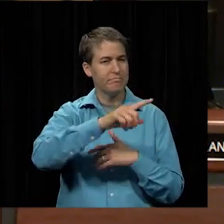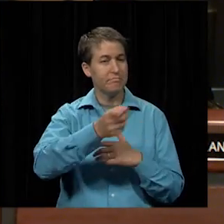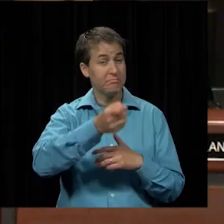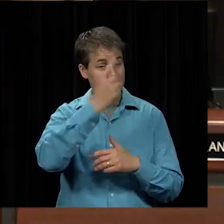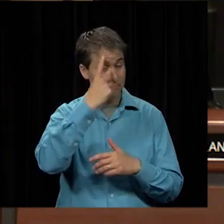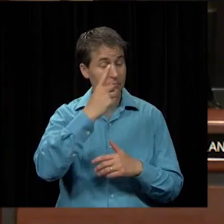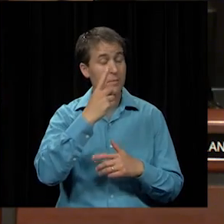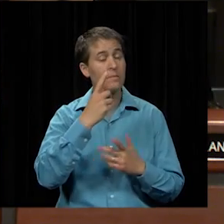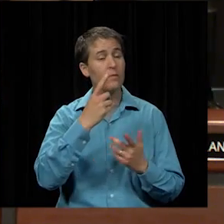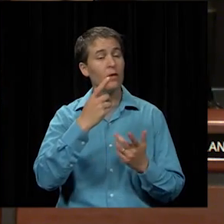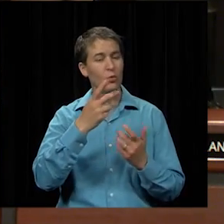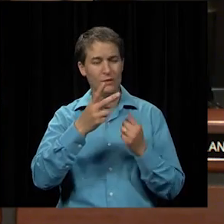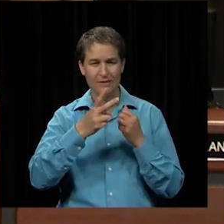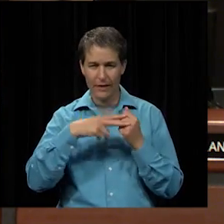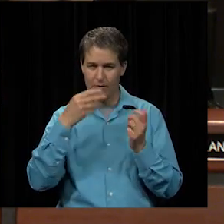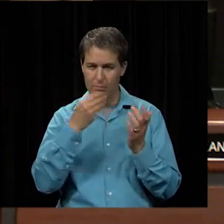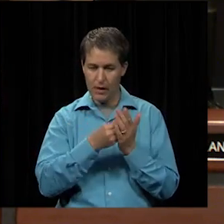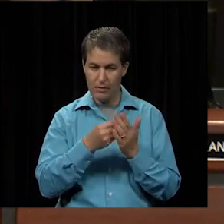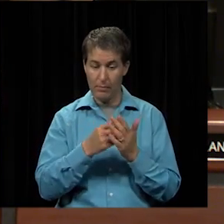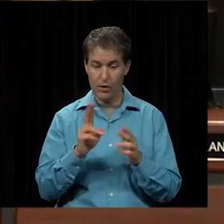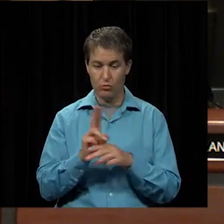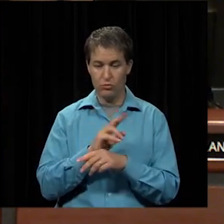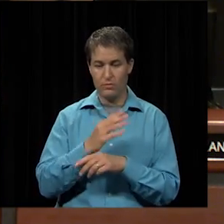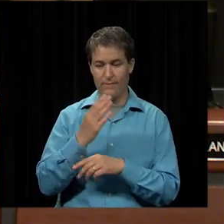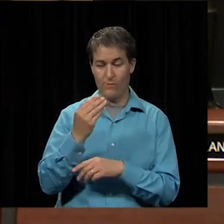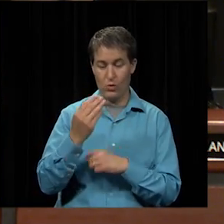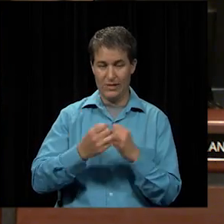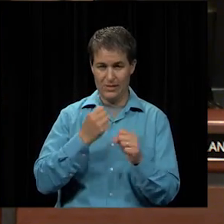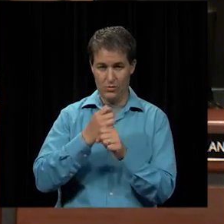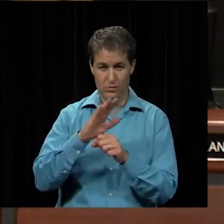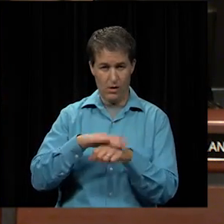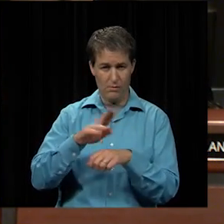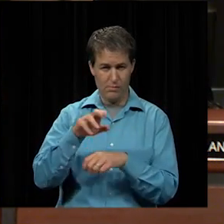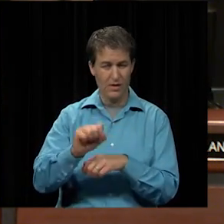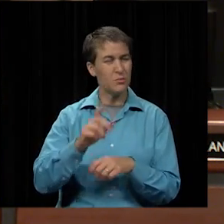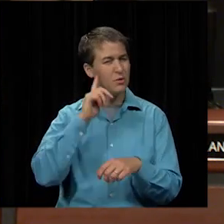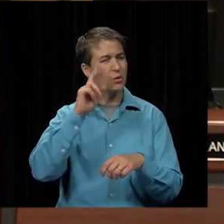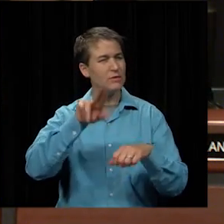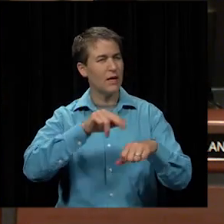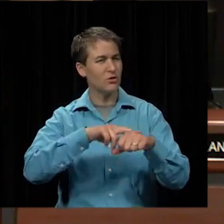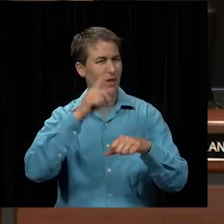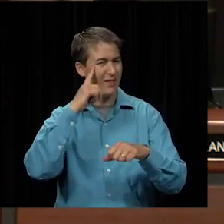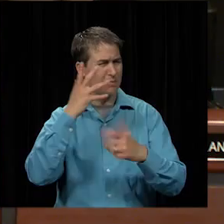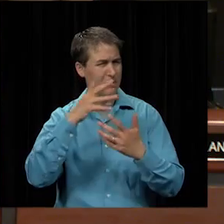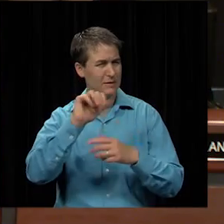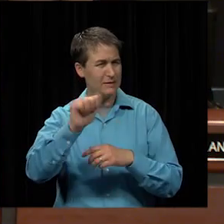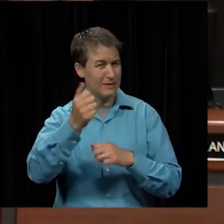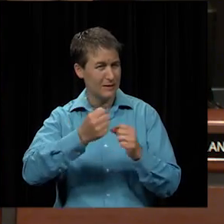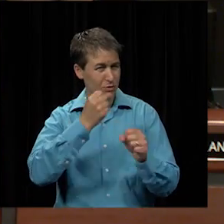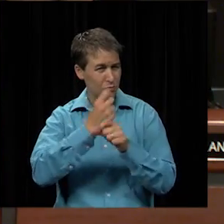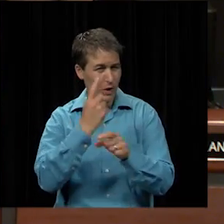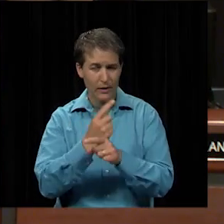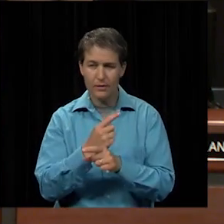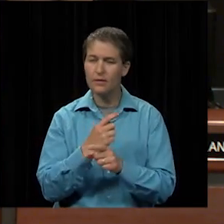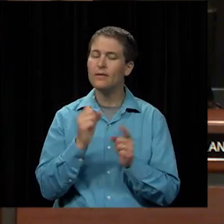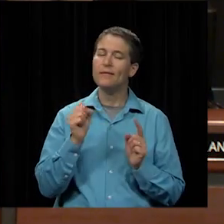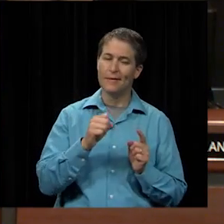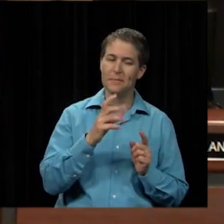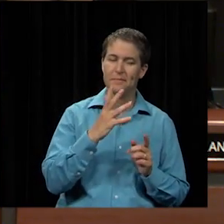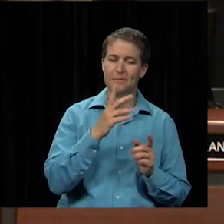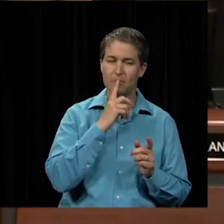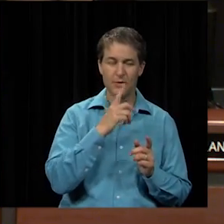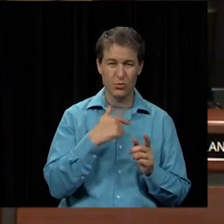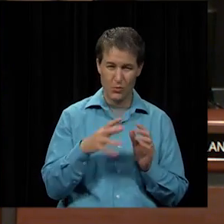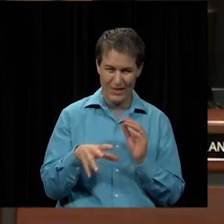that we're saving money by going 14 years on these buses which typically probably nationally nationally is probably 10 years pretty much pretty much so we